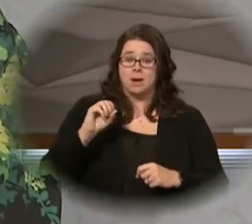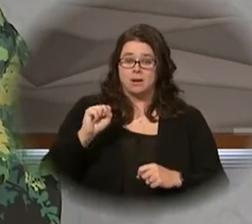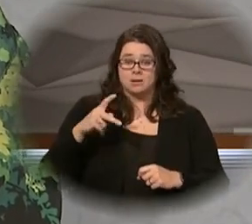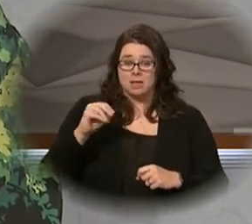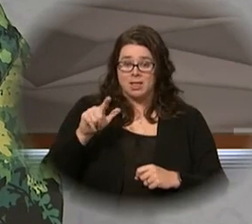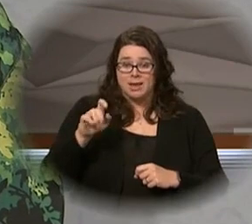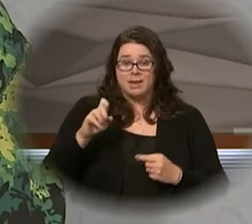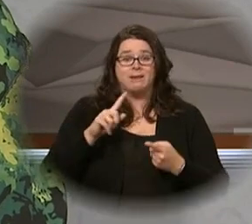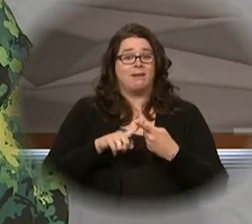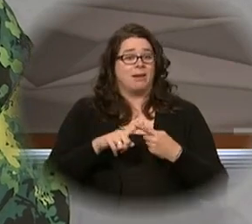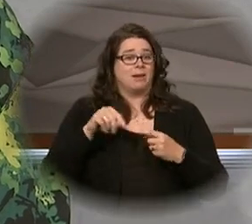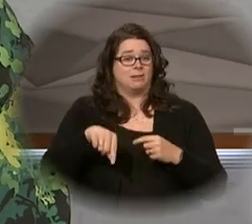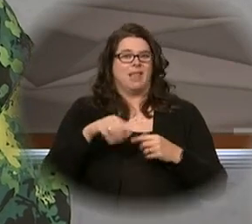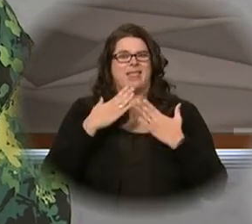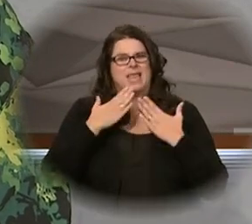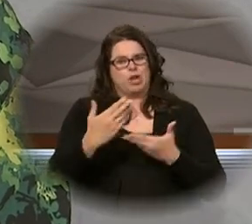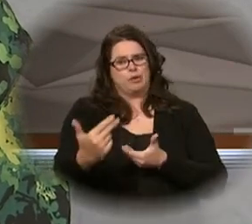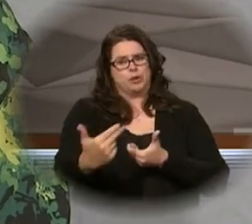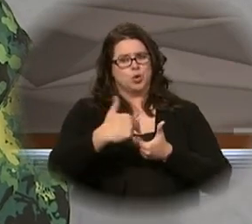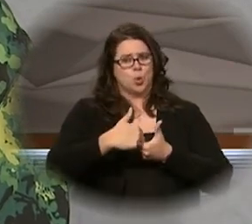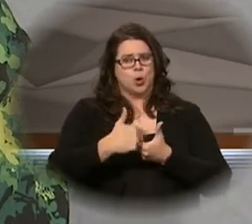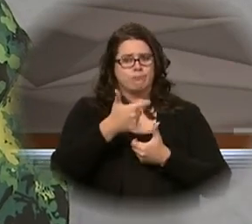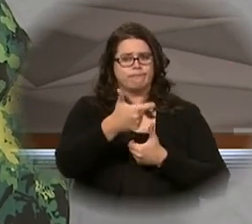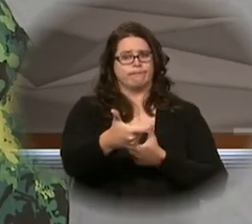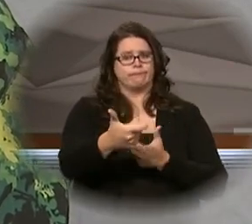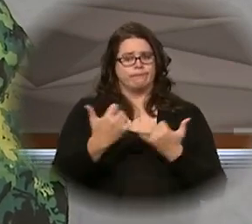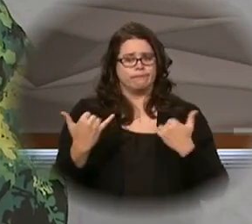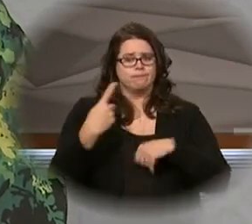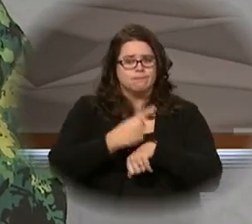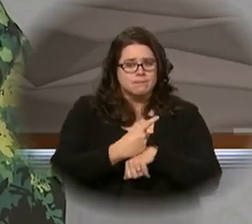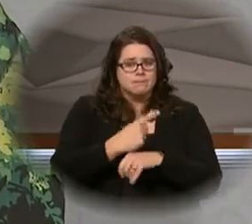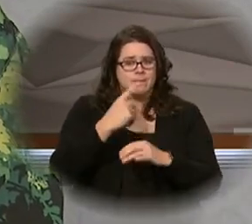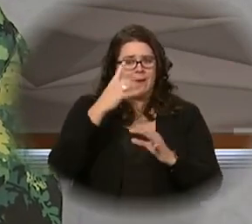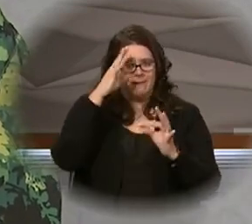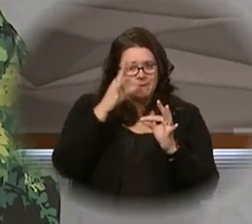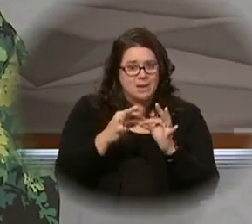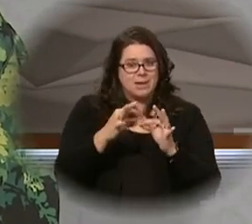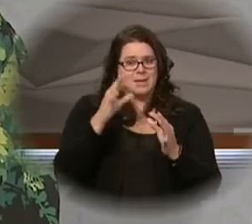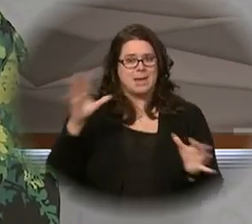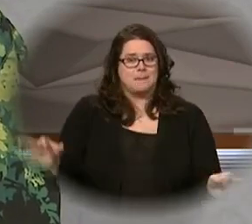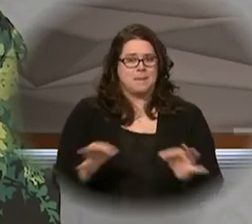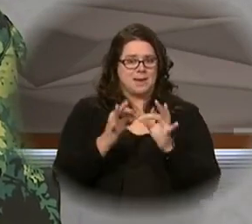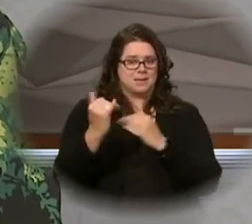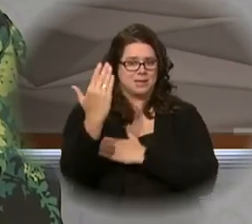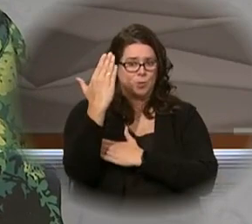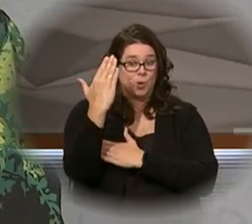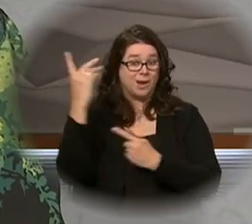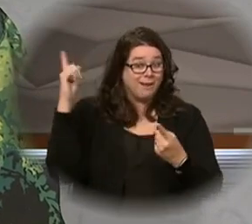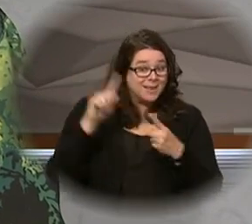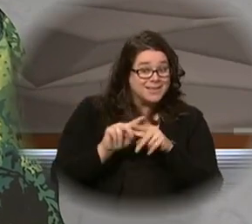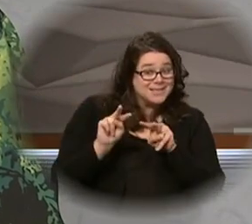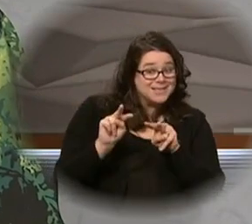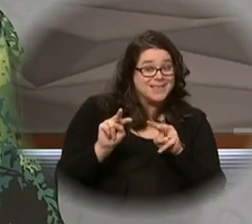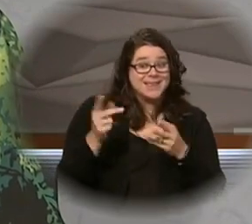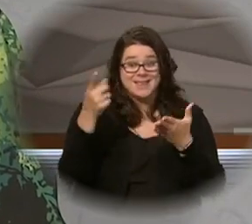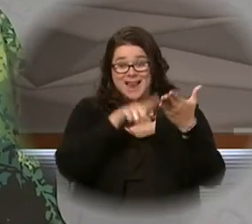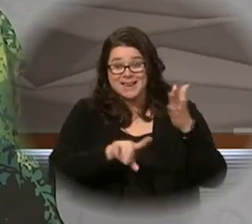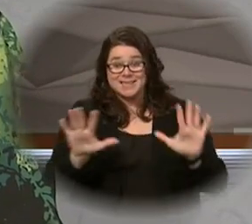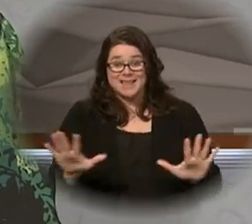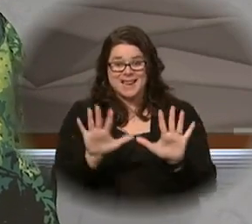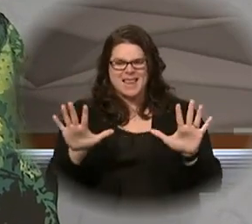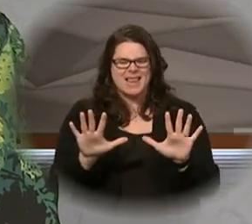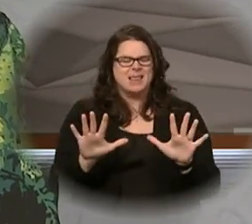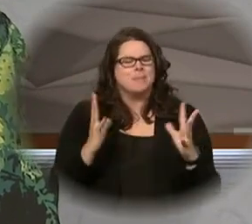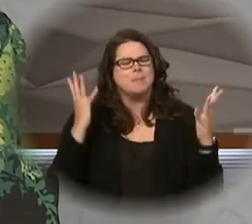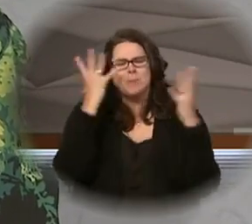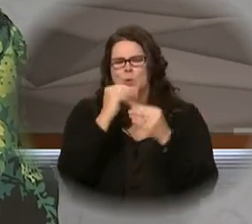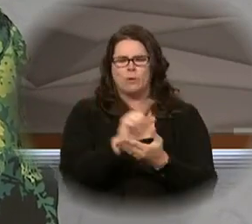I thank you for joining our faith and our mass this morning. Until next Sunday morning, make